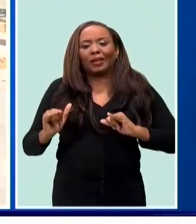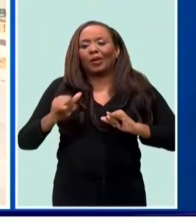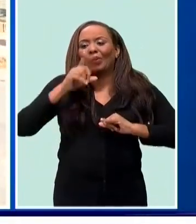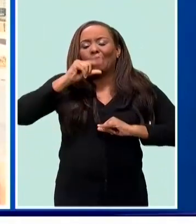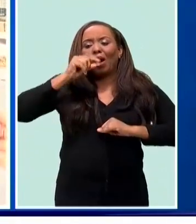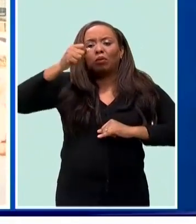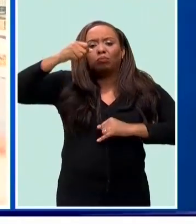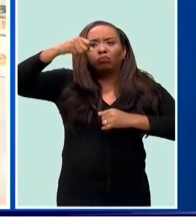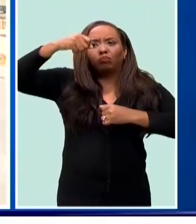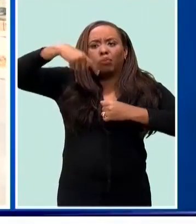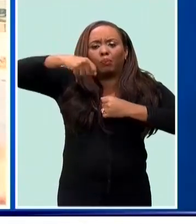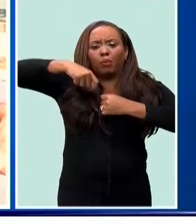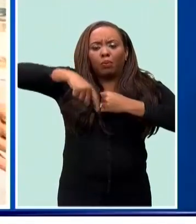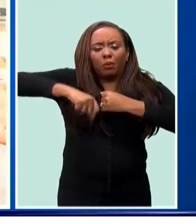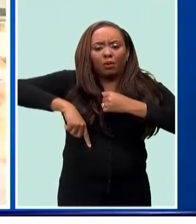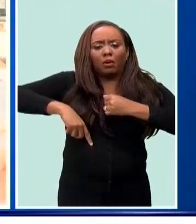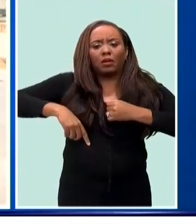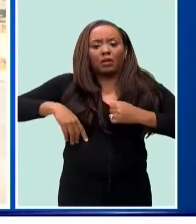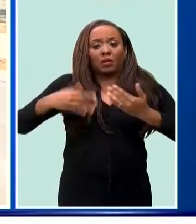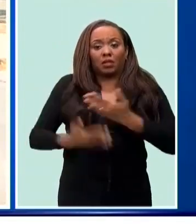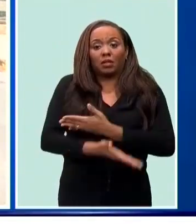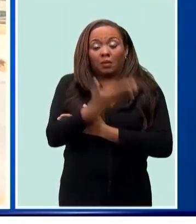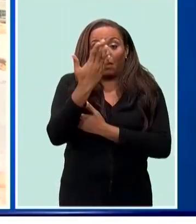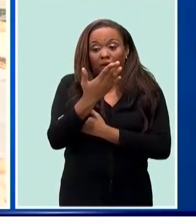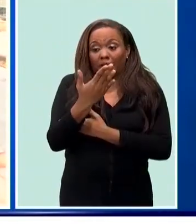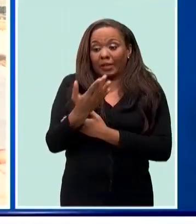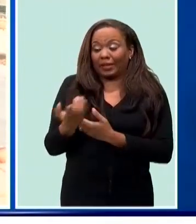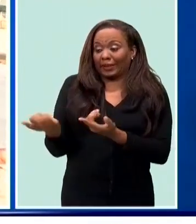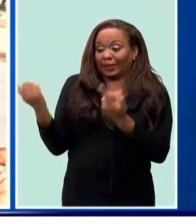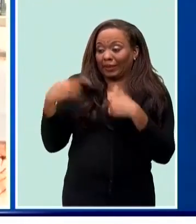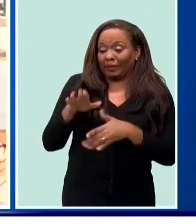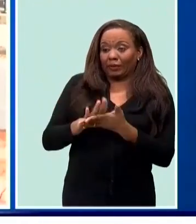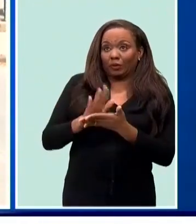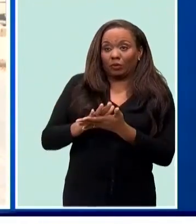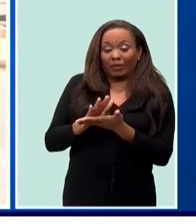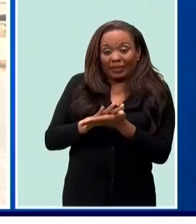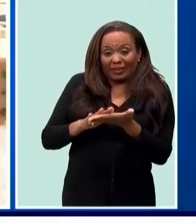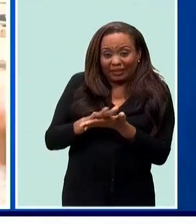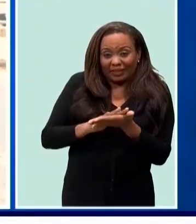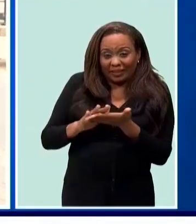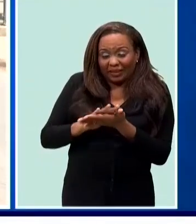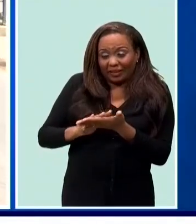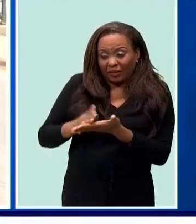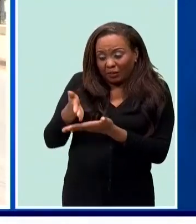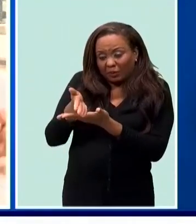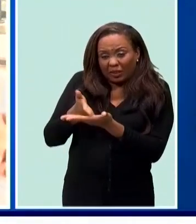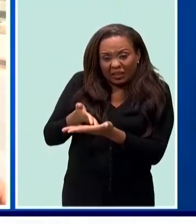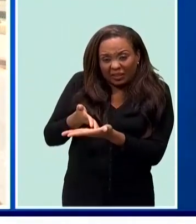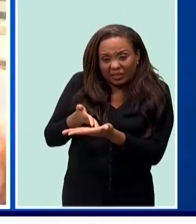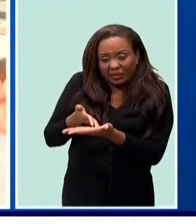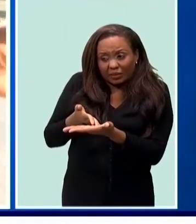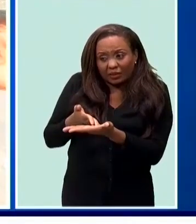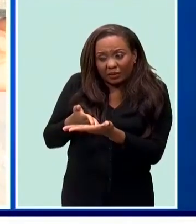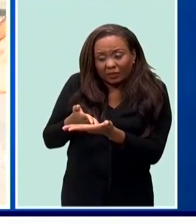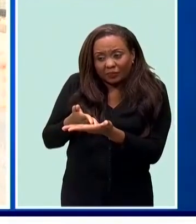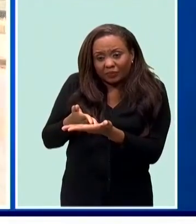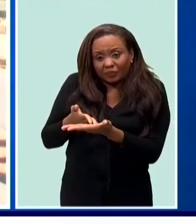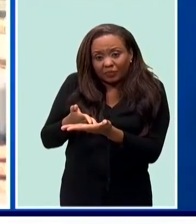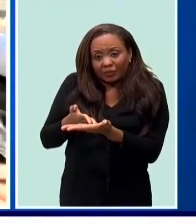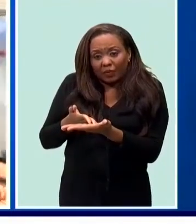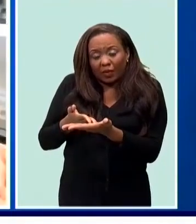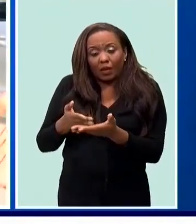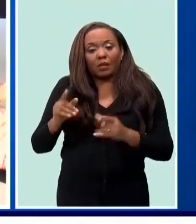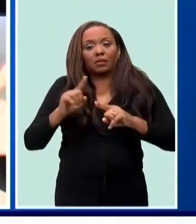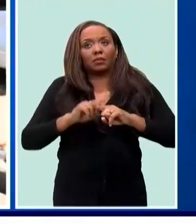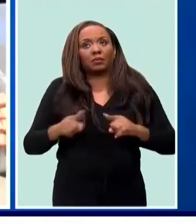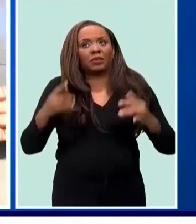This weekend gone, they come, they clean a part of what's supposed to be taken care of. But no, covered